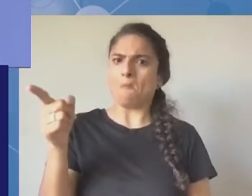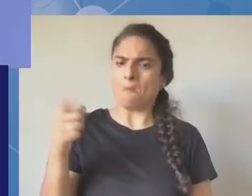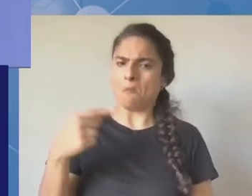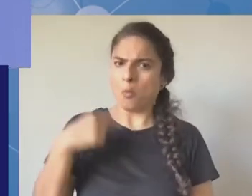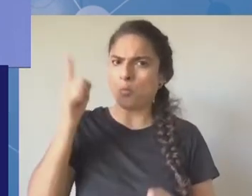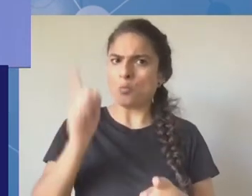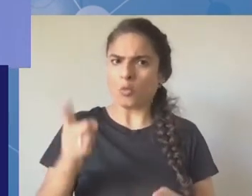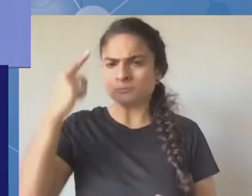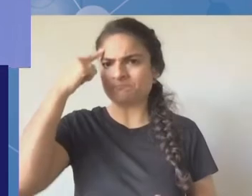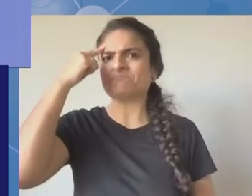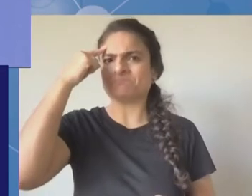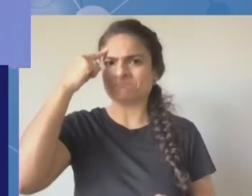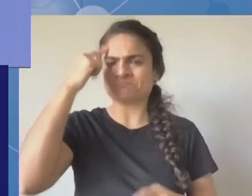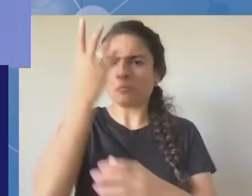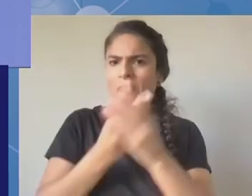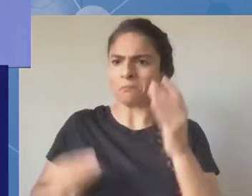for next year as well